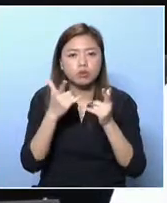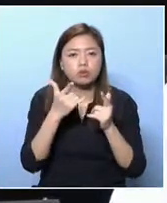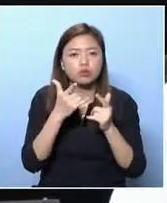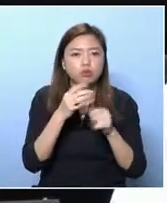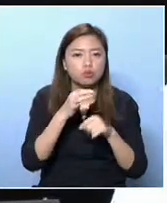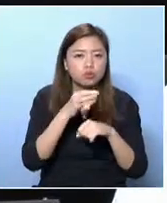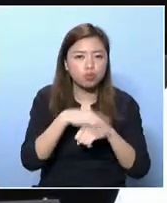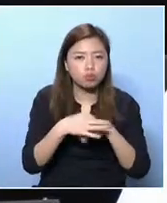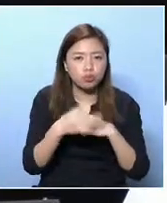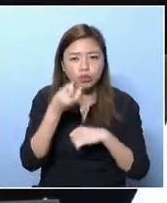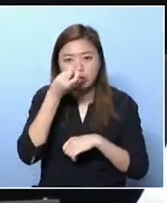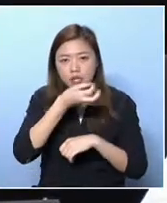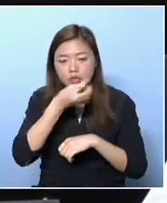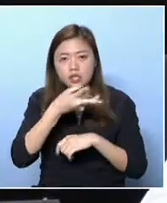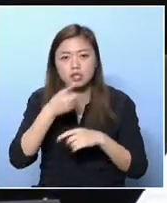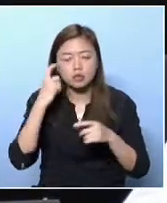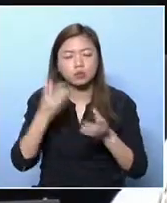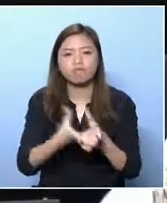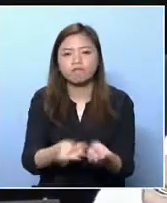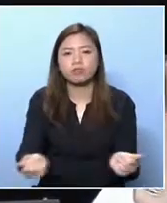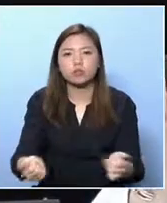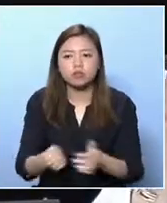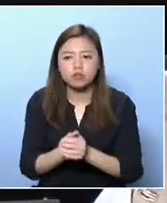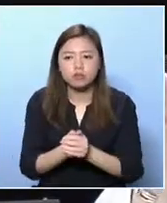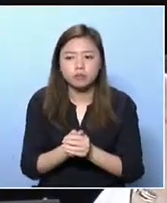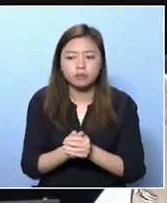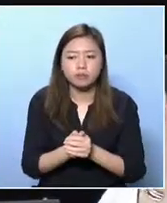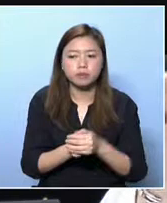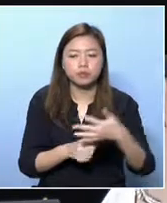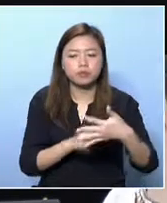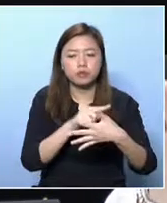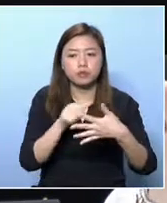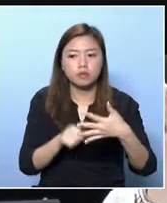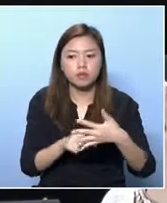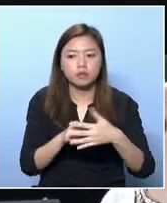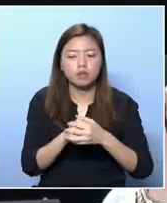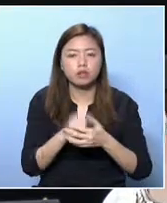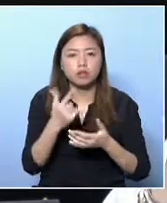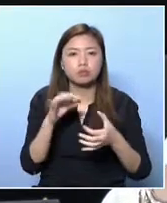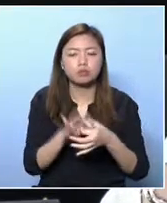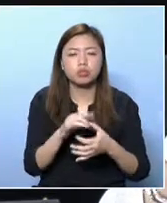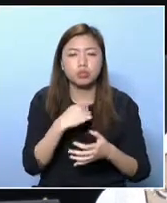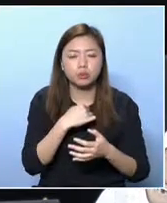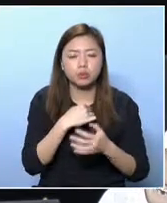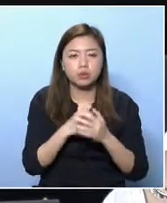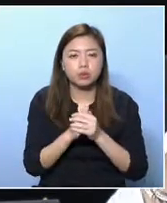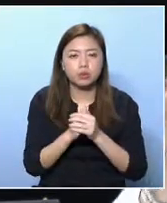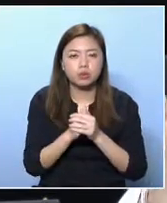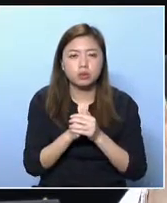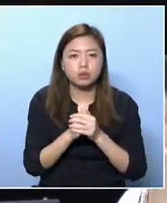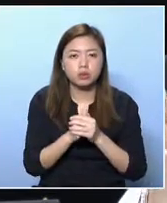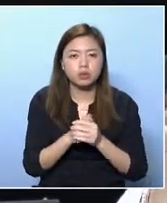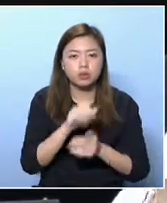you. She mentioned five issues